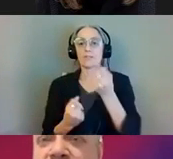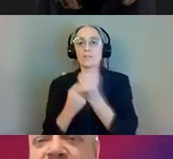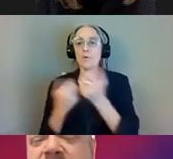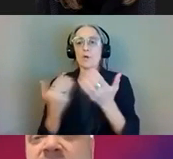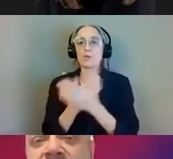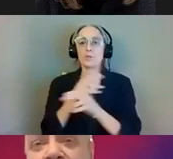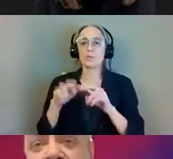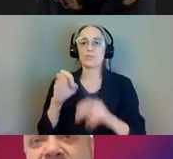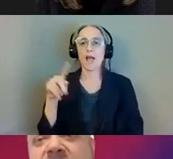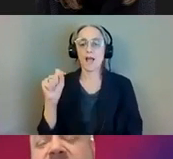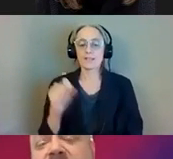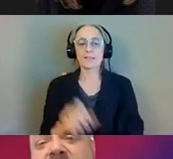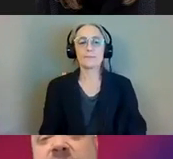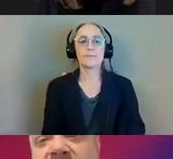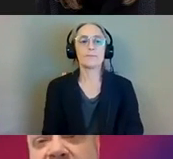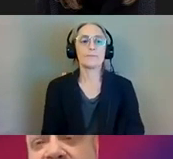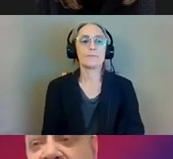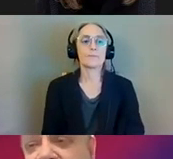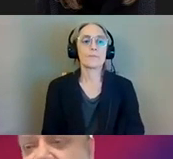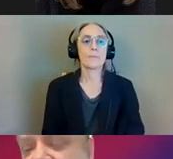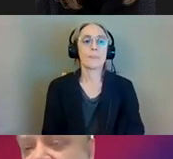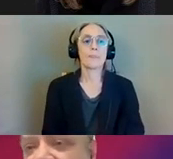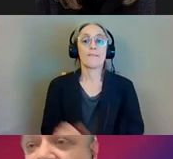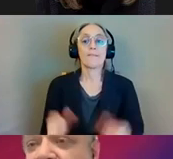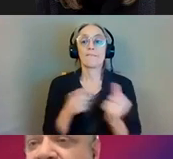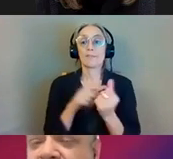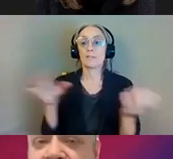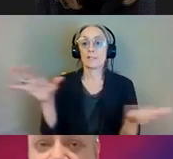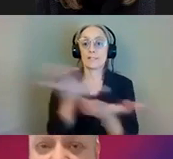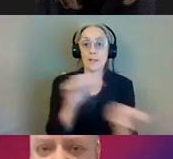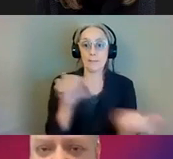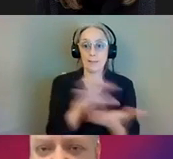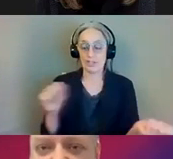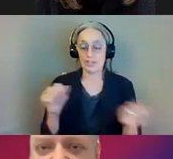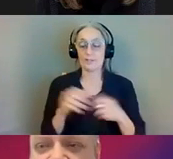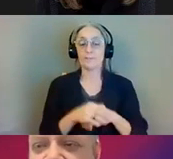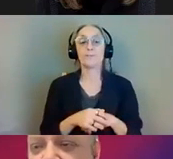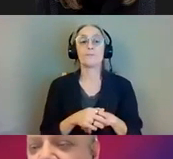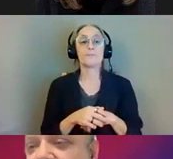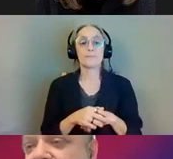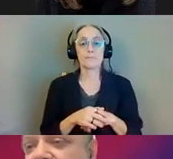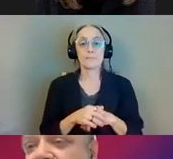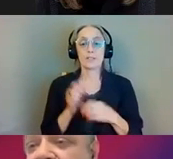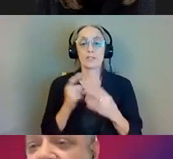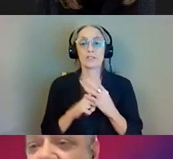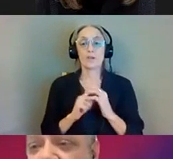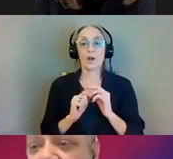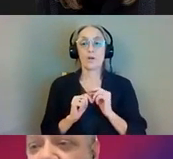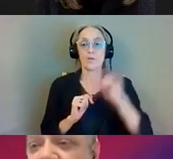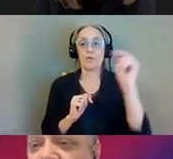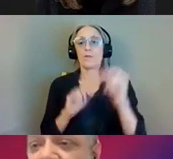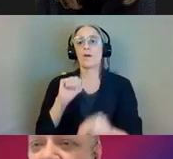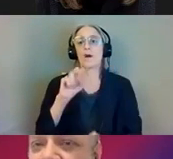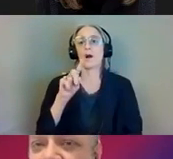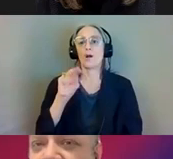So for the demolition phase of the project, we're starting at the north end up at